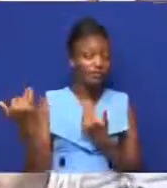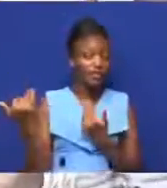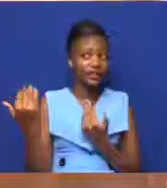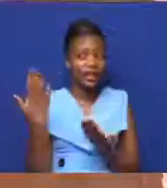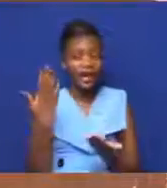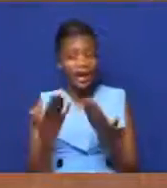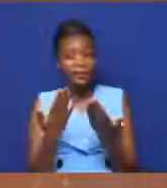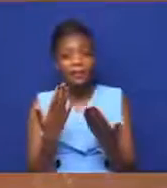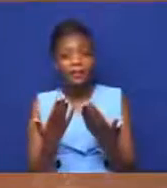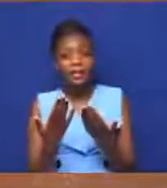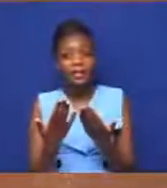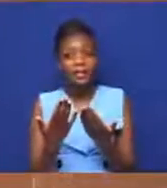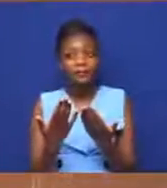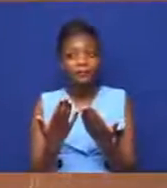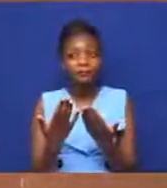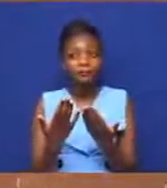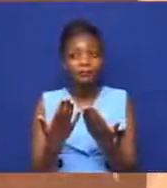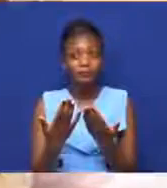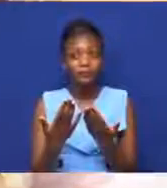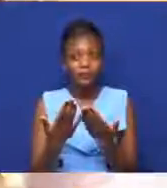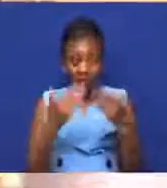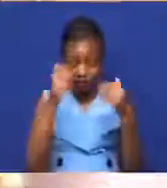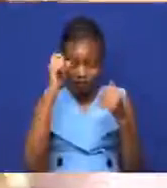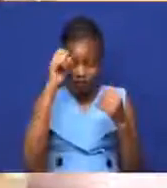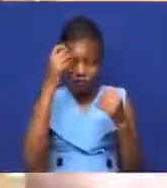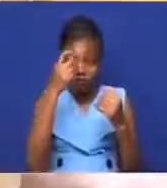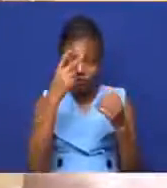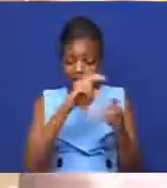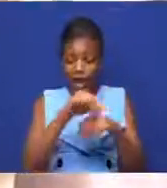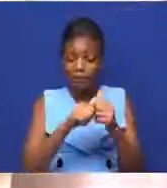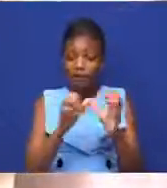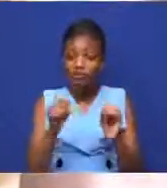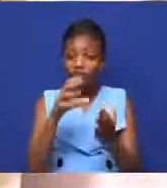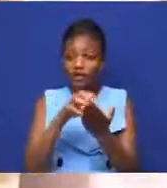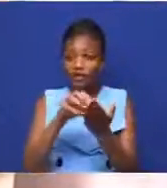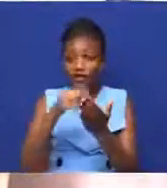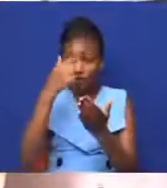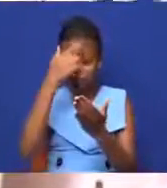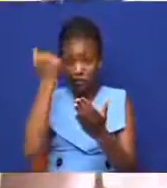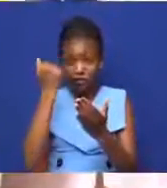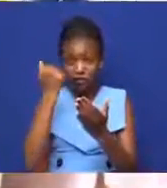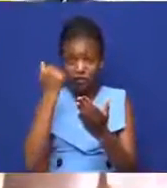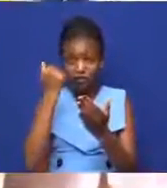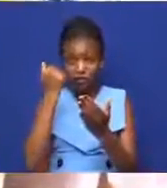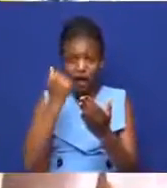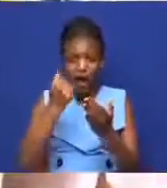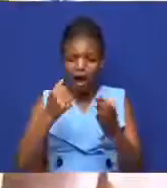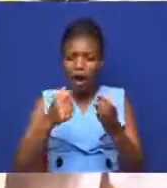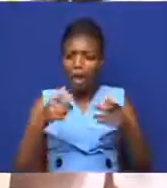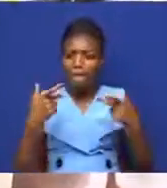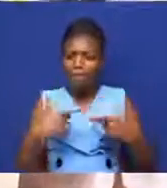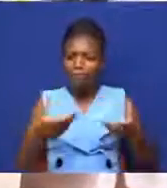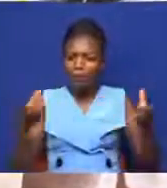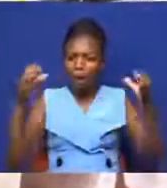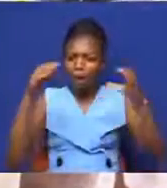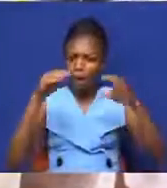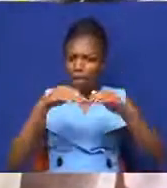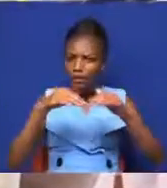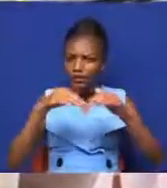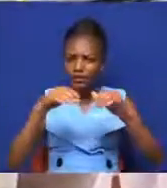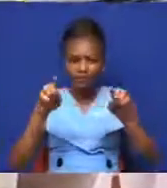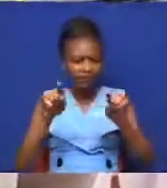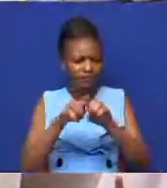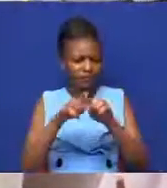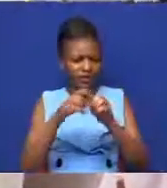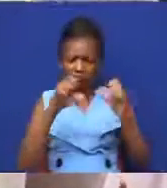see an explosion of new cases because of these huge crowds at these campaigns and now the election.